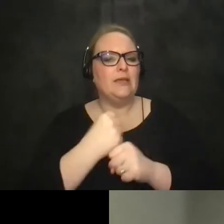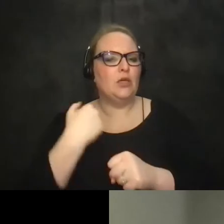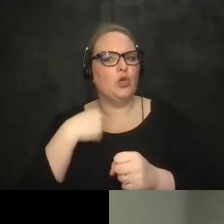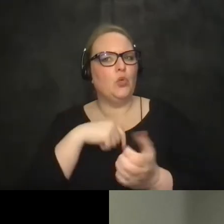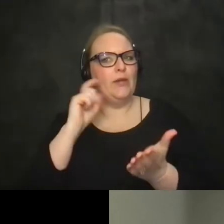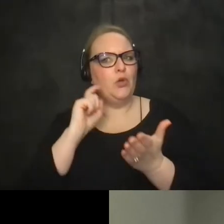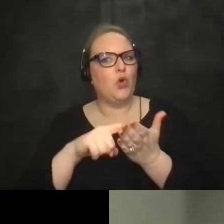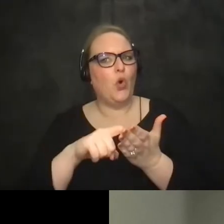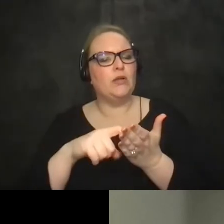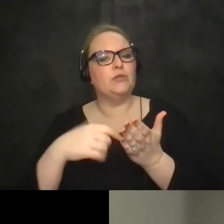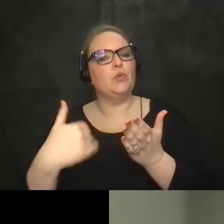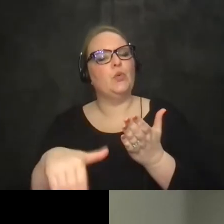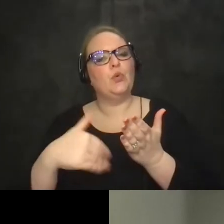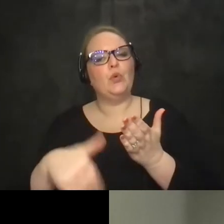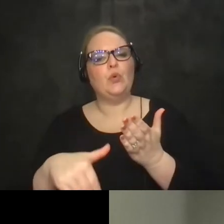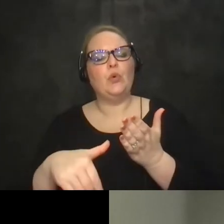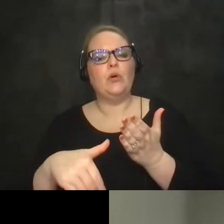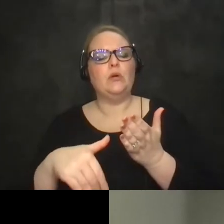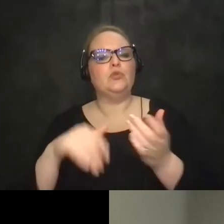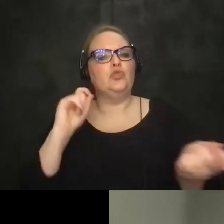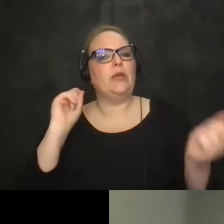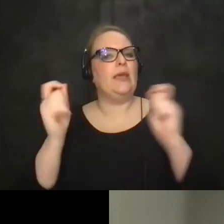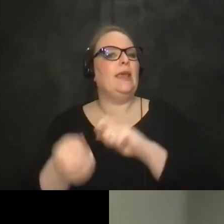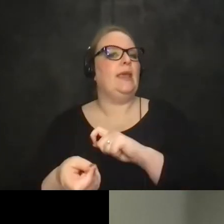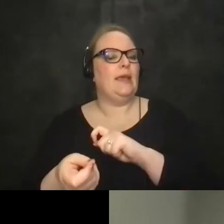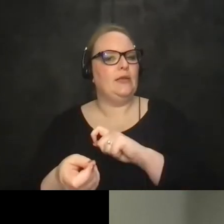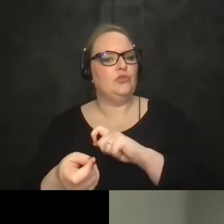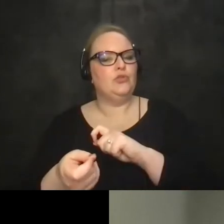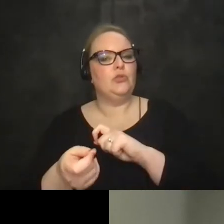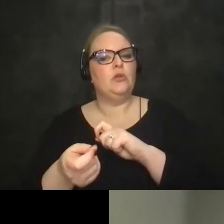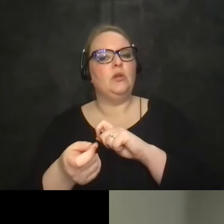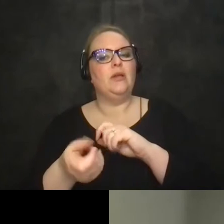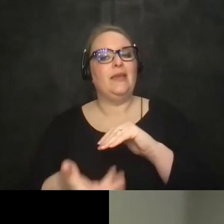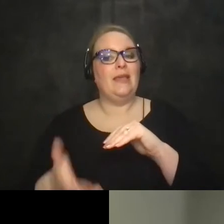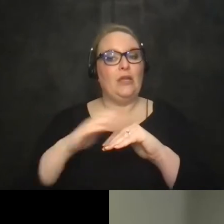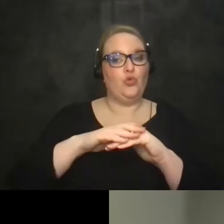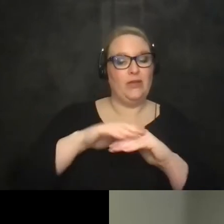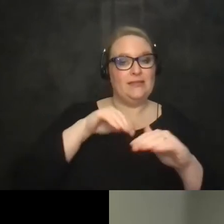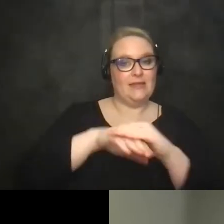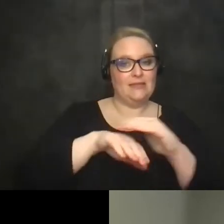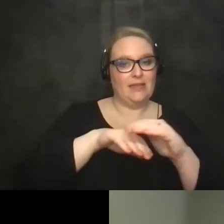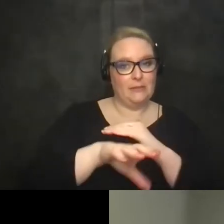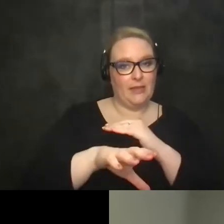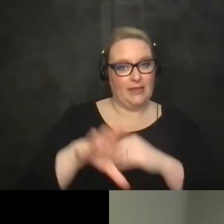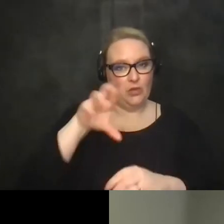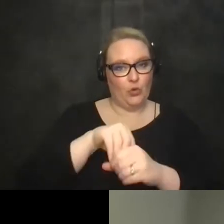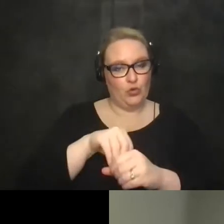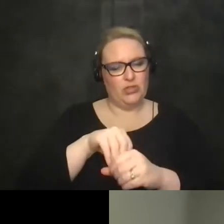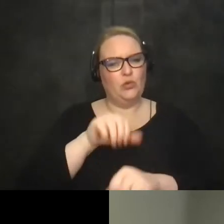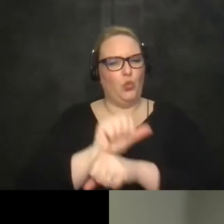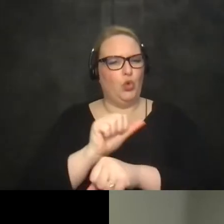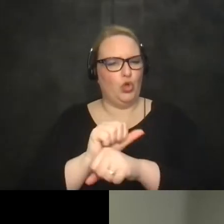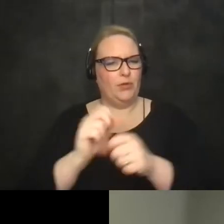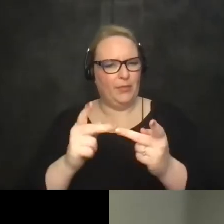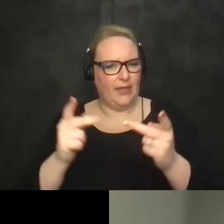really significant shift to increase accessibility and inclusion within the workplace and